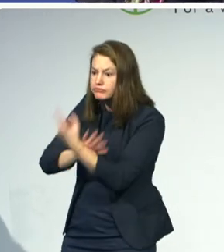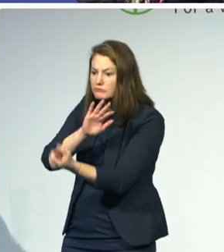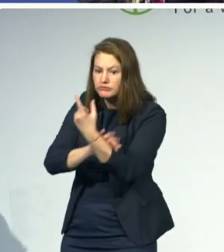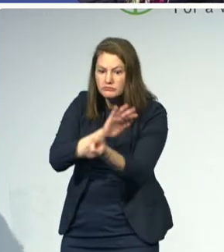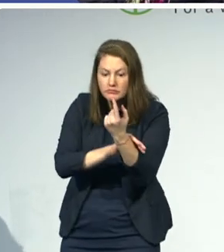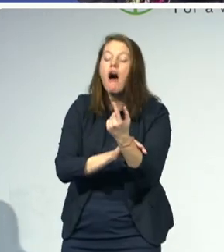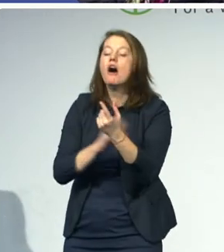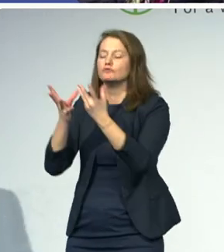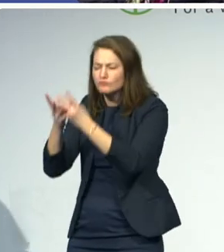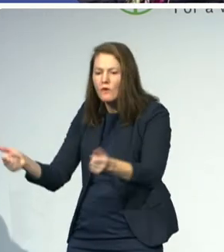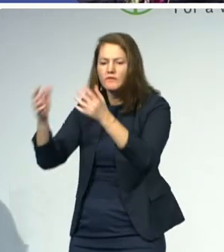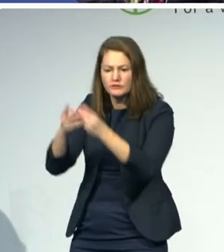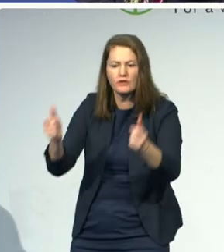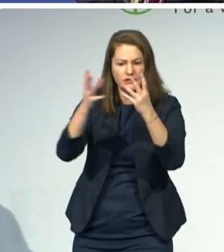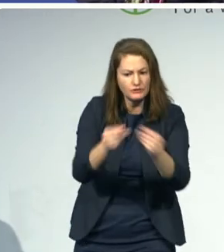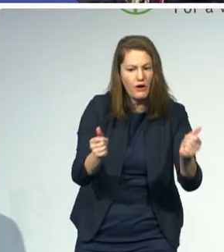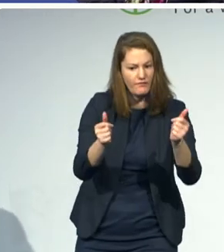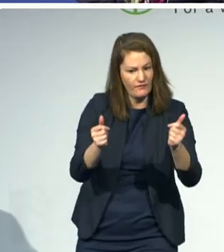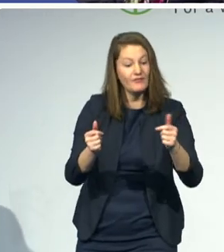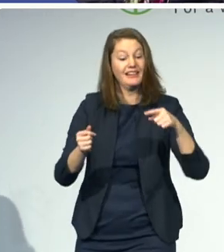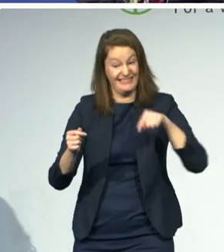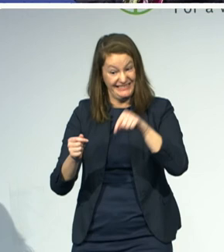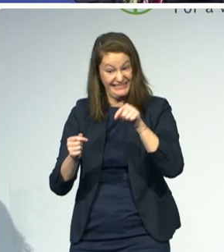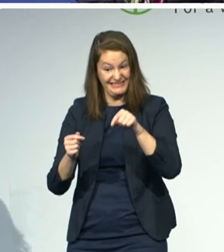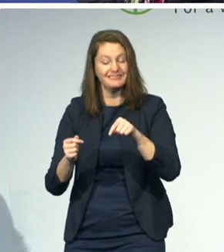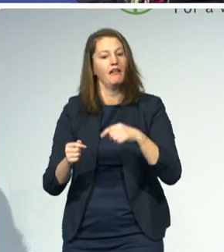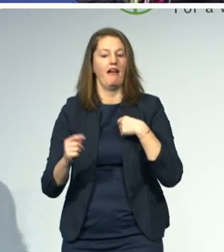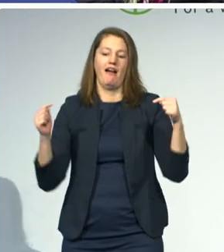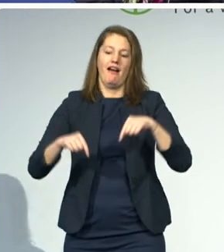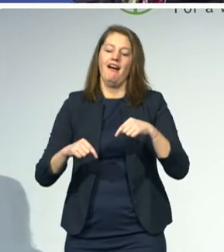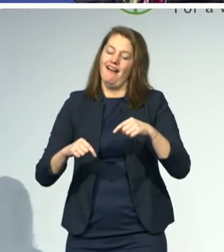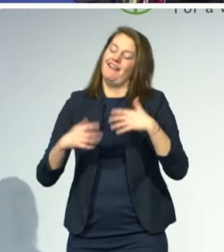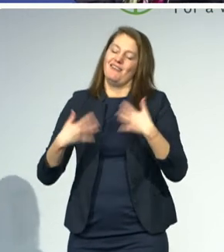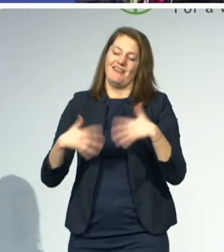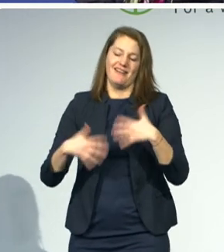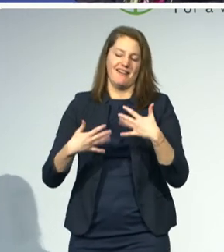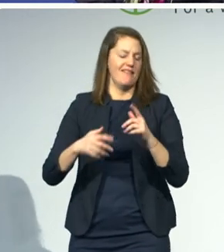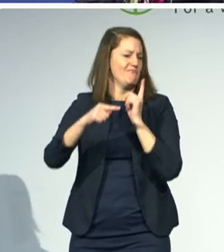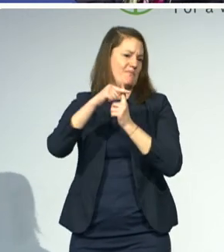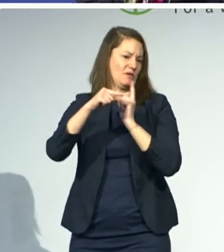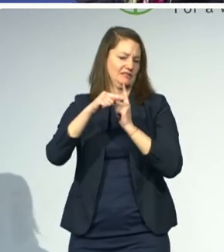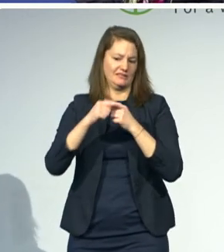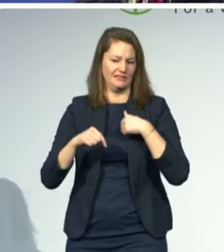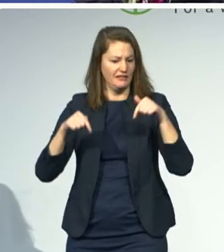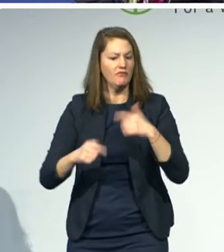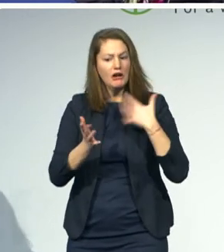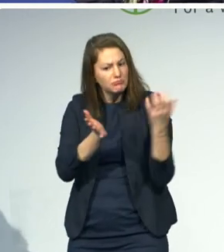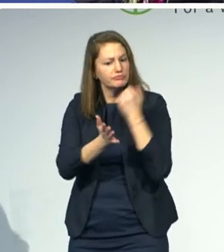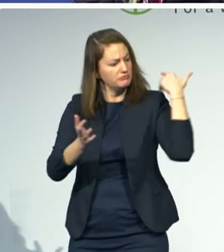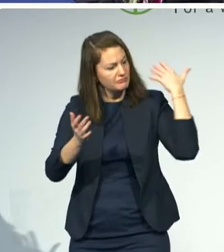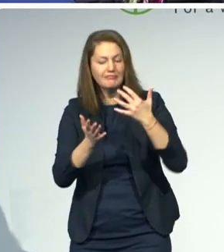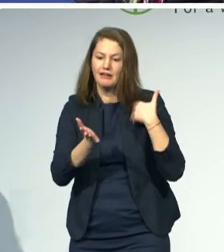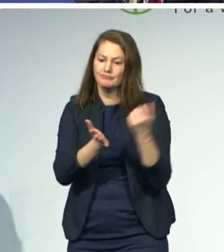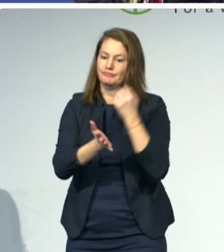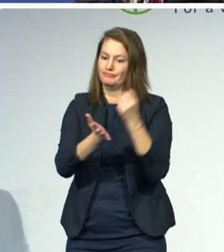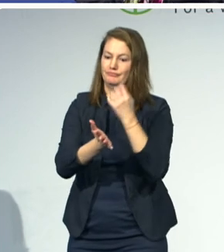share the successes that we see. And we will listen to every individual who has a stake in